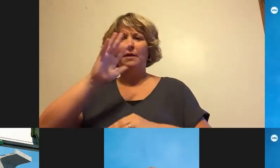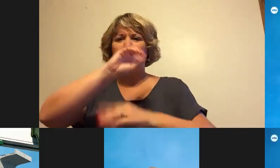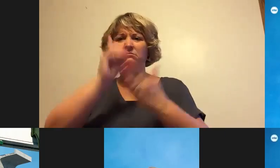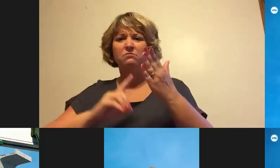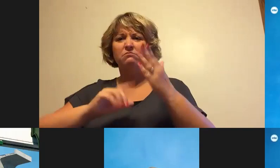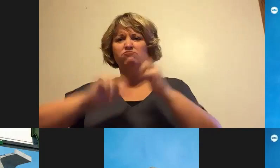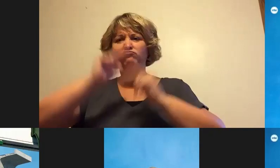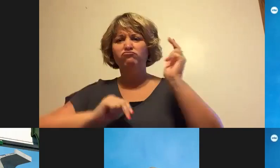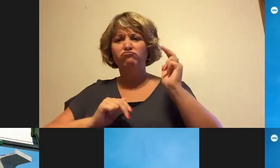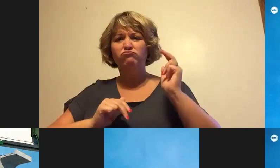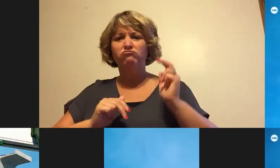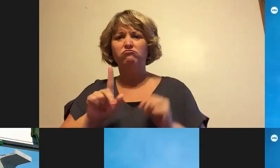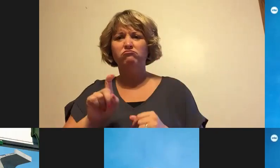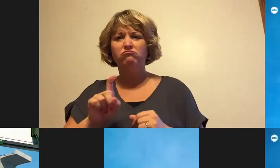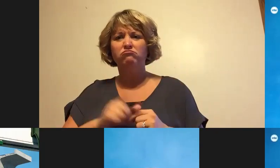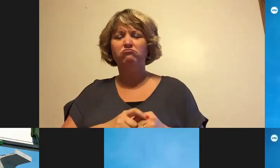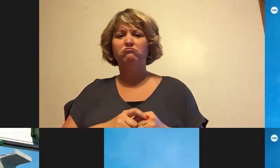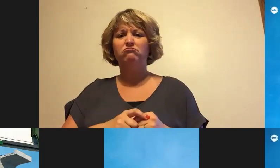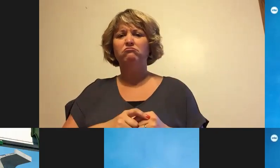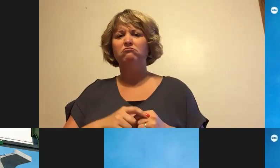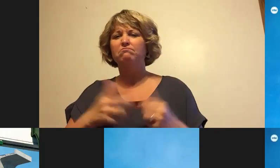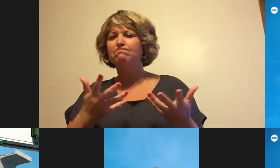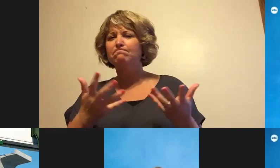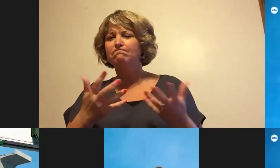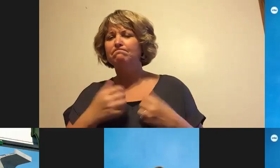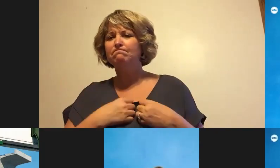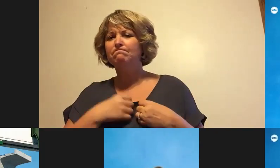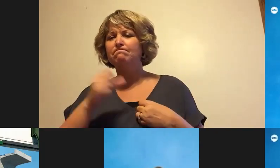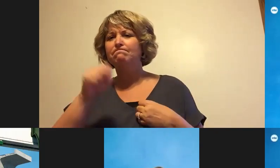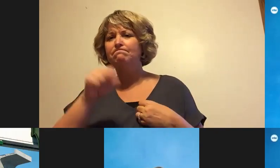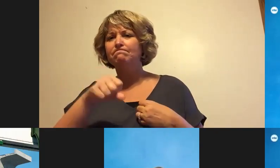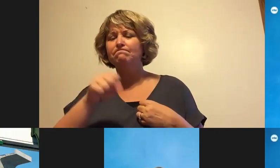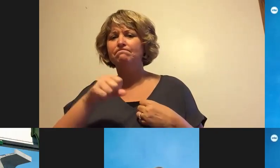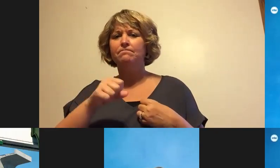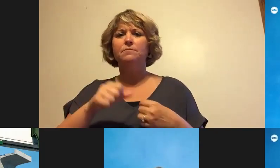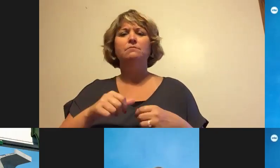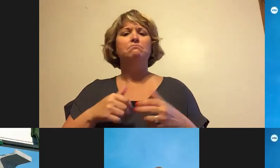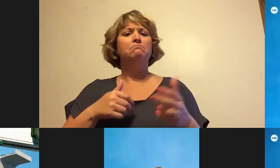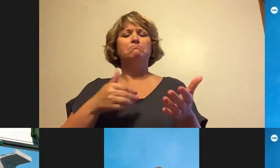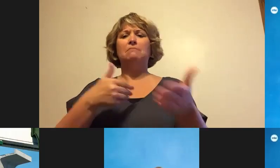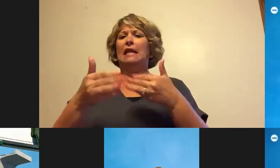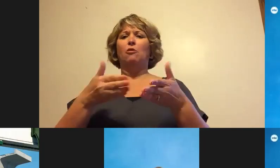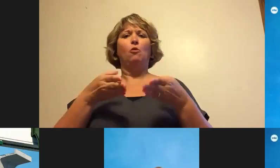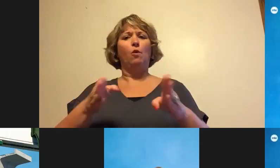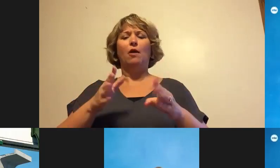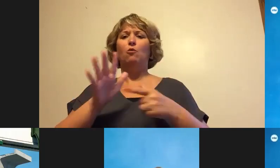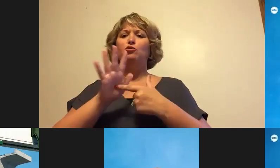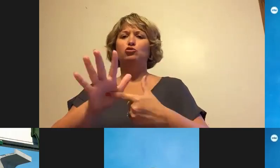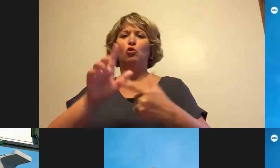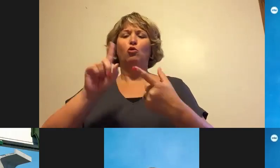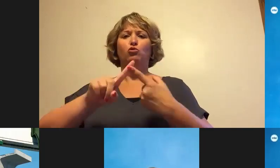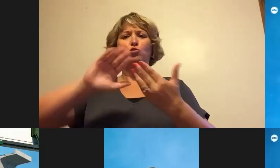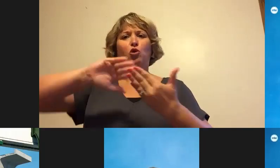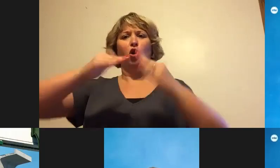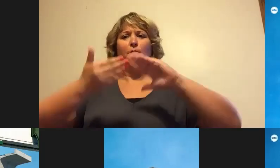Yes. In regards to, well, either way it goes, we're going to present to the community what the boarding configuration will be.